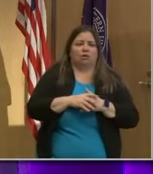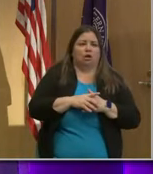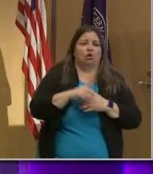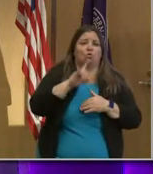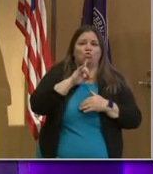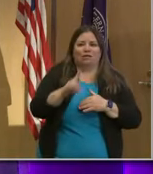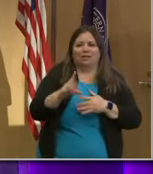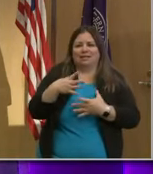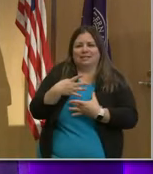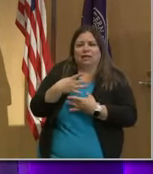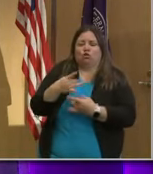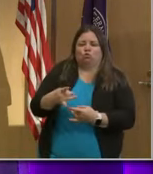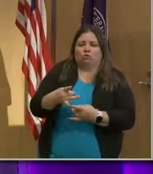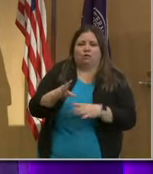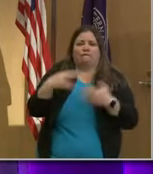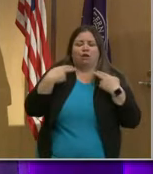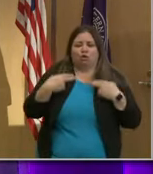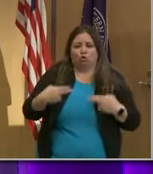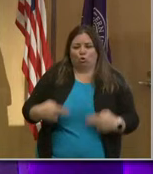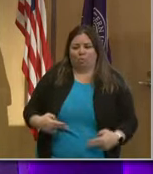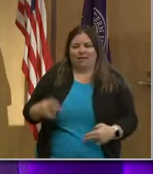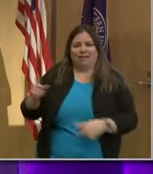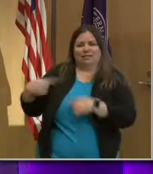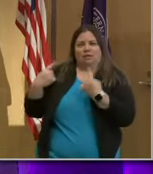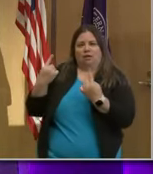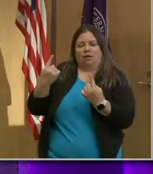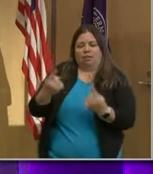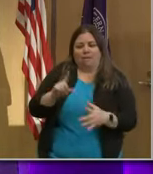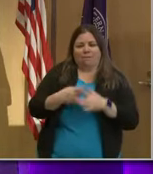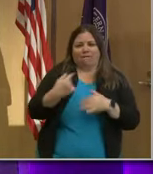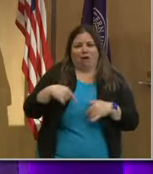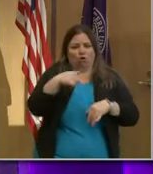human species since the beginning of our time on this planet.